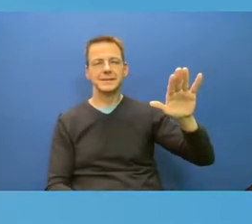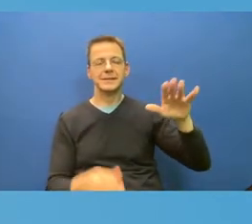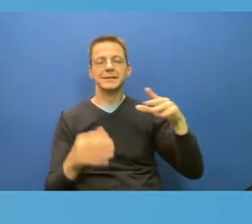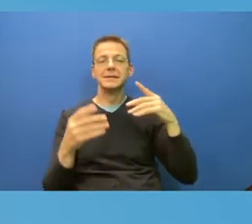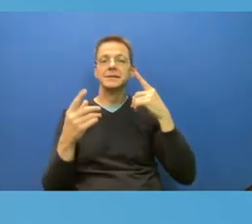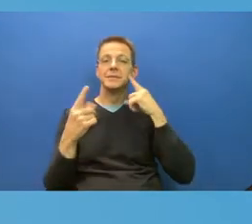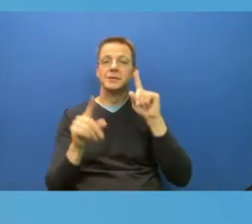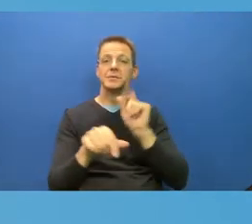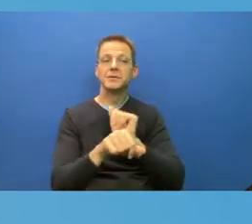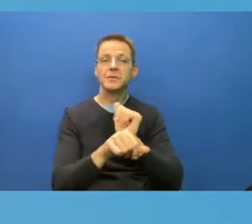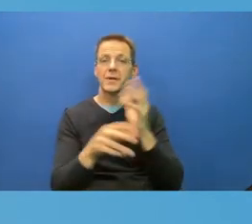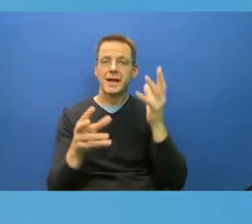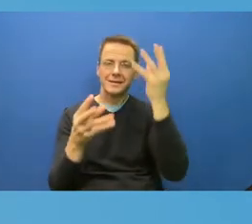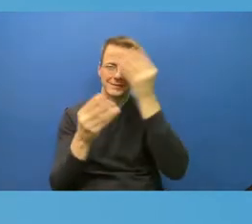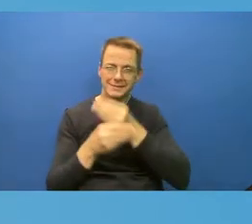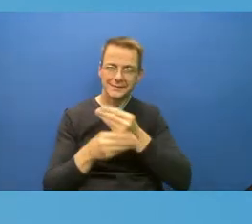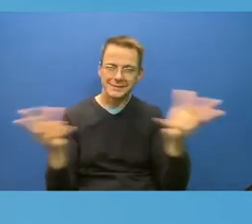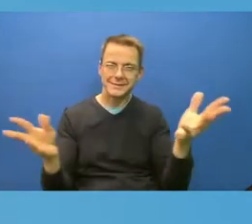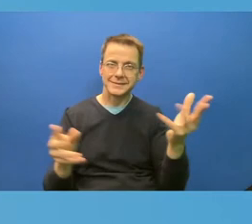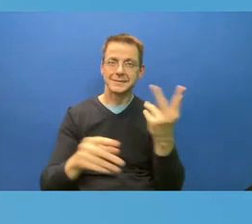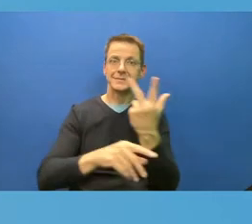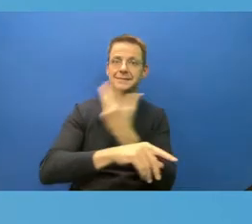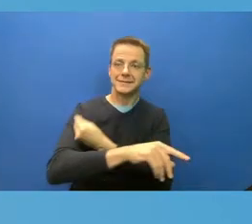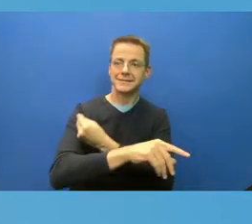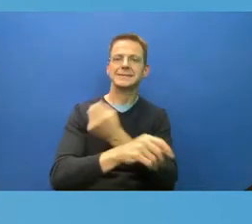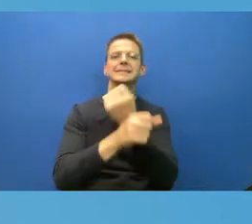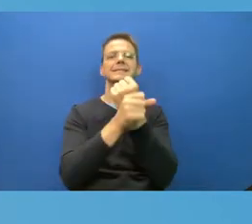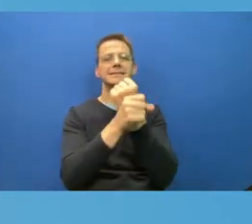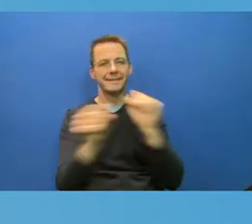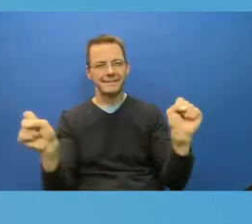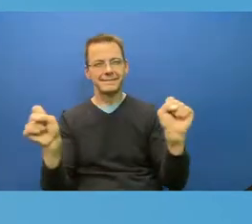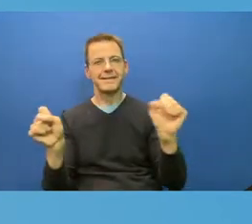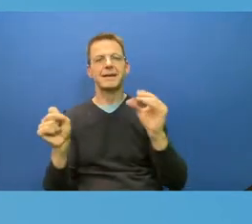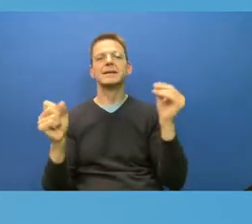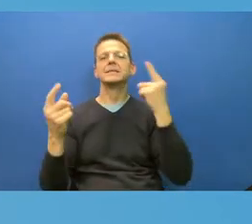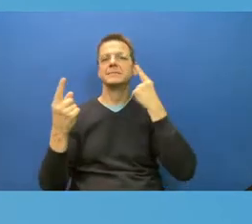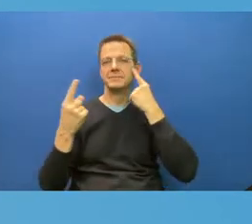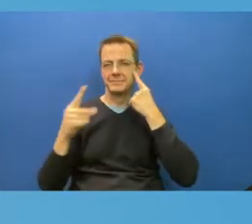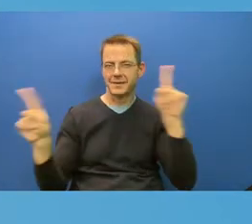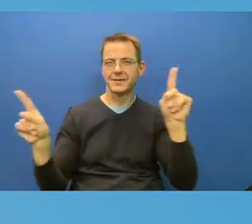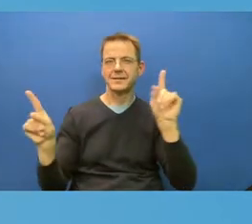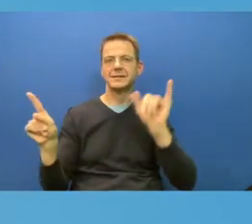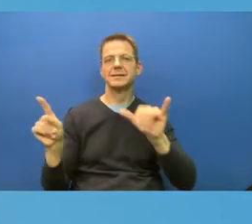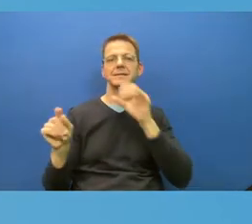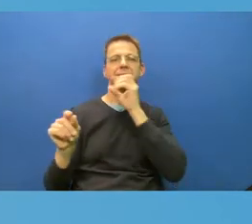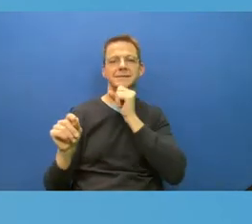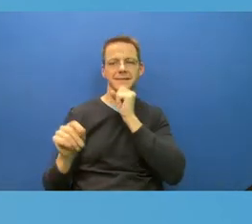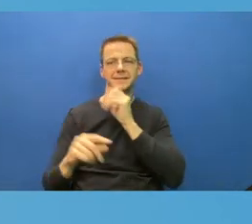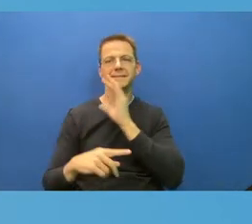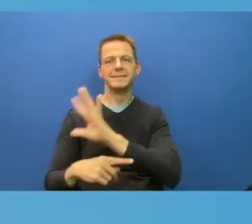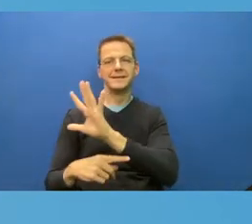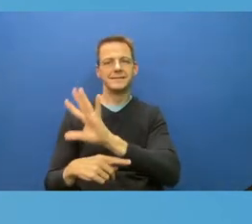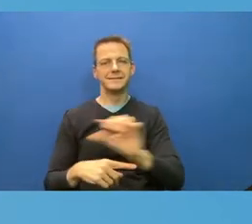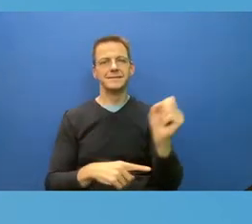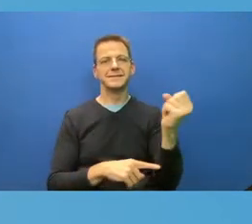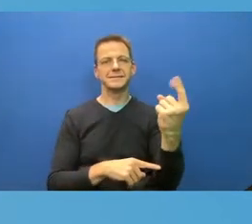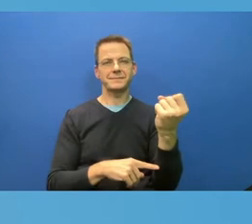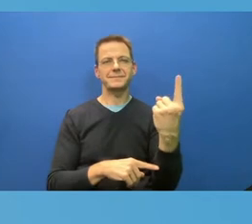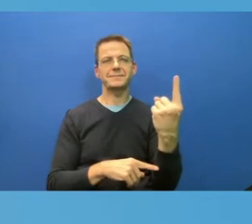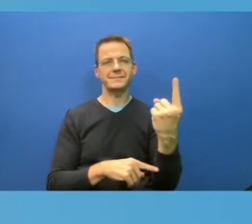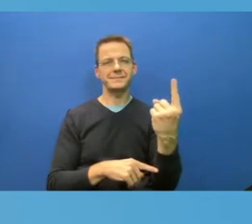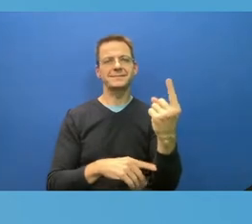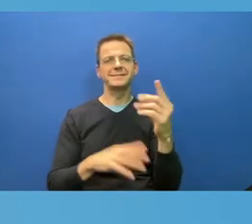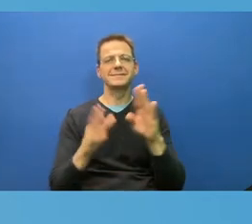and they need to develop strategies to make sure they're reaching all children. And that's what I want to see them doing now is priming the pump in